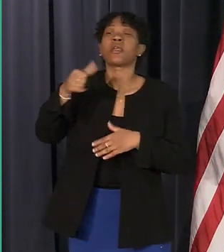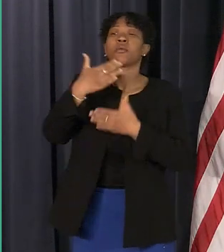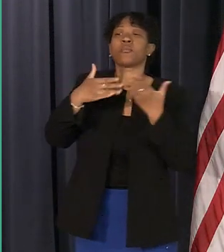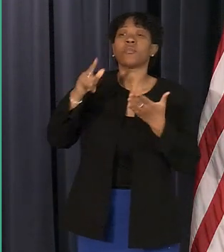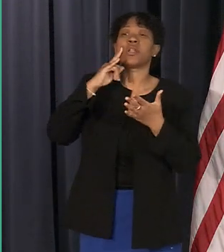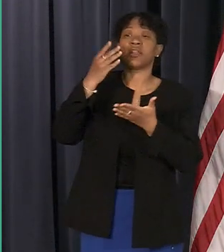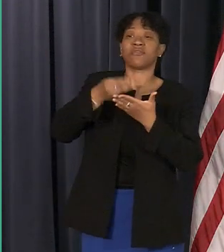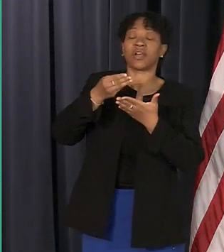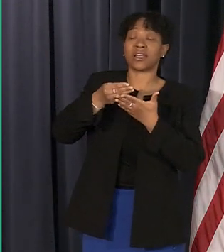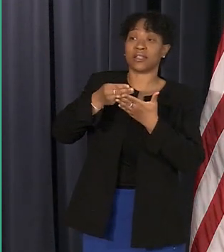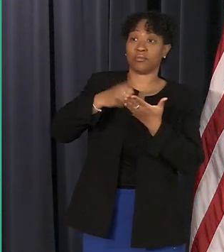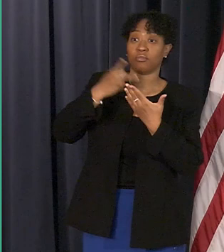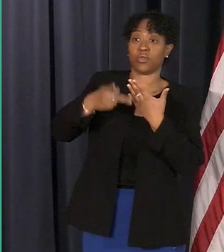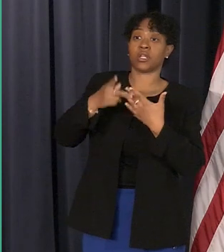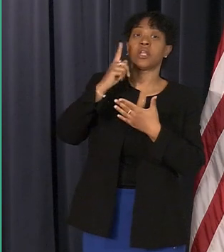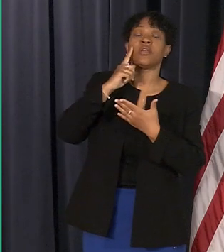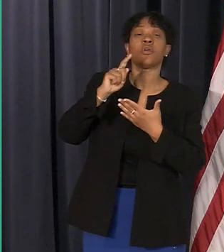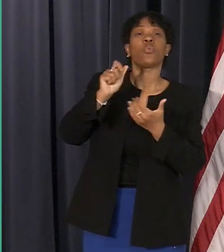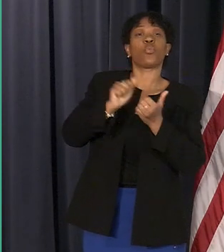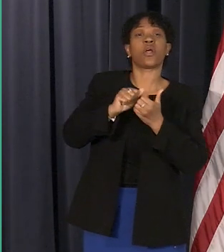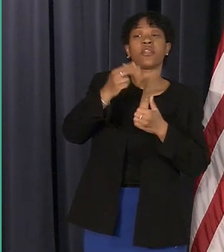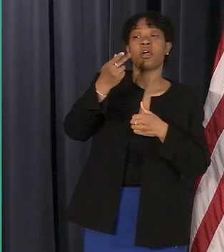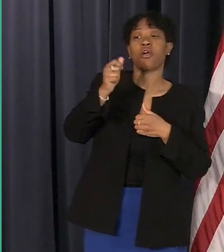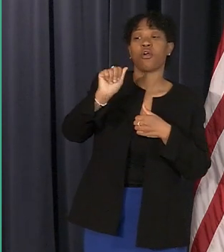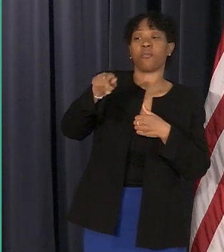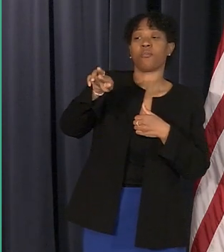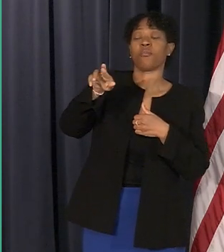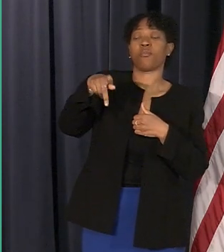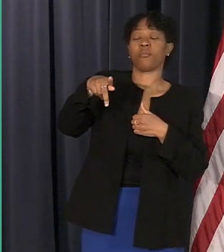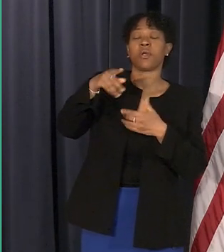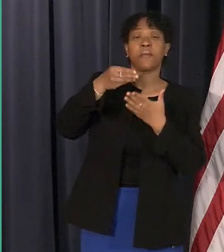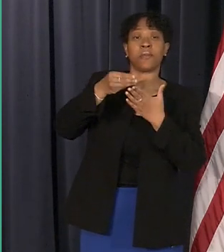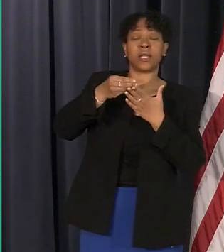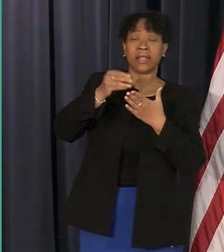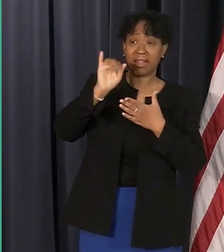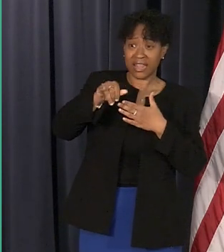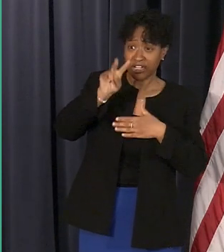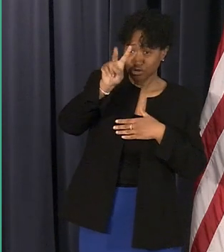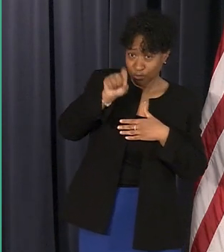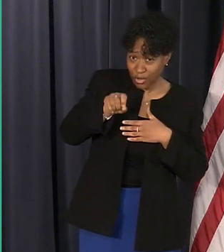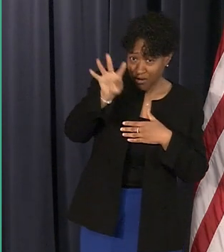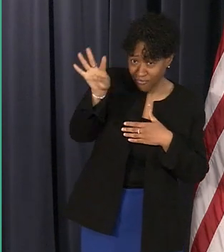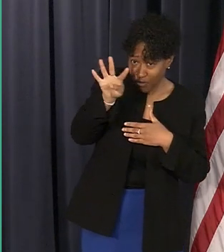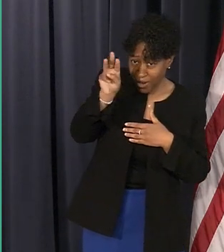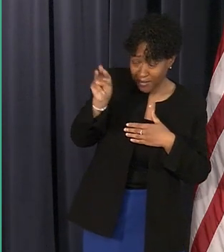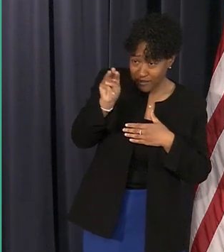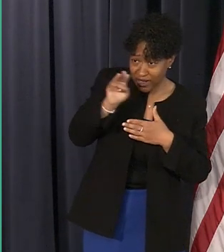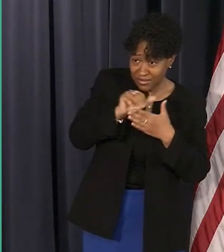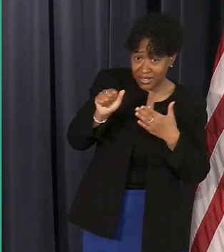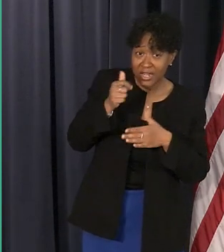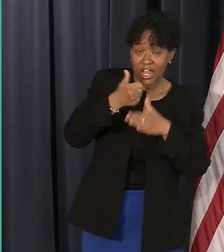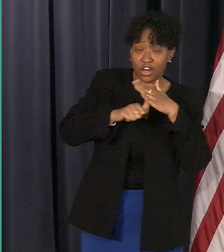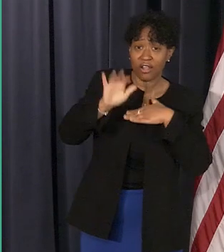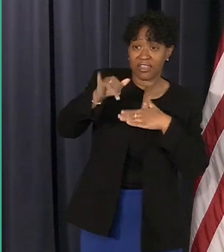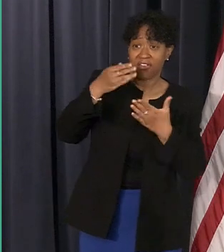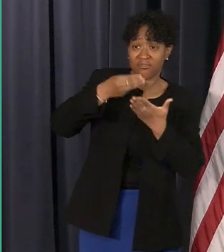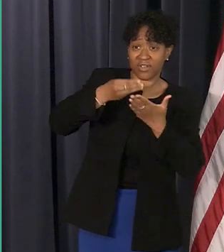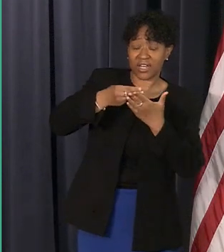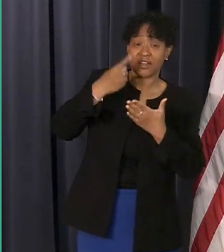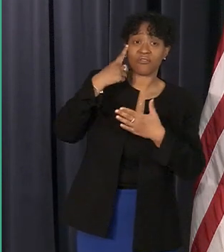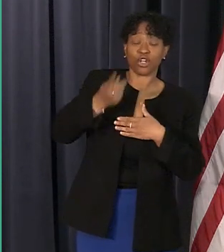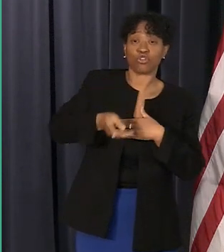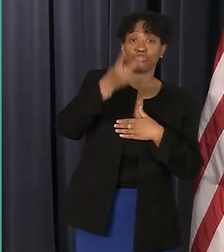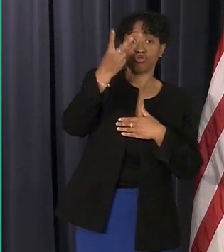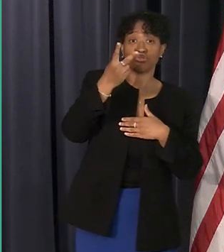that this program is funded by arpa dollars so just to clarify um is it 2.4 million in arpa funding for the two